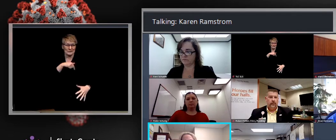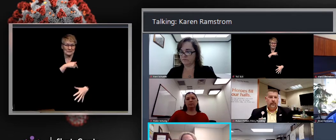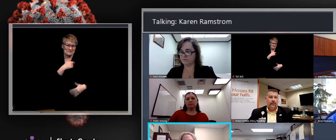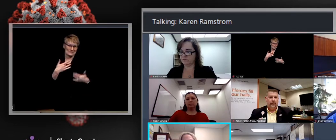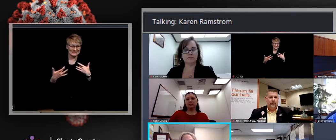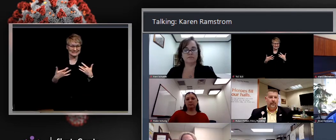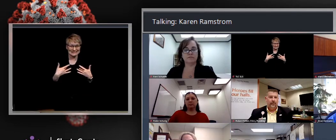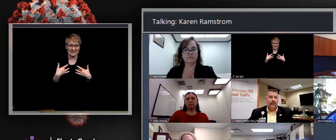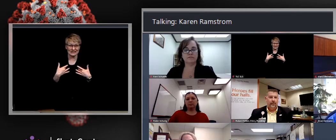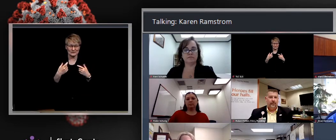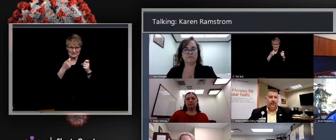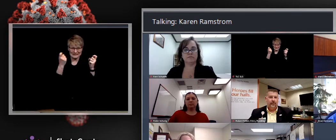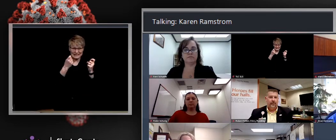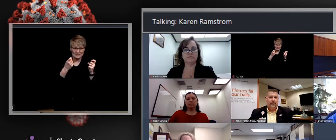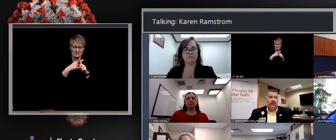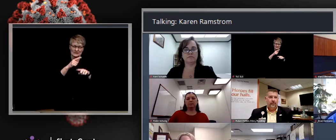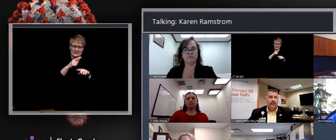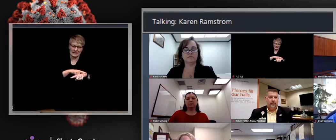be cautious still.